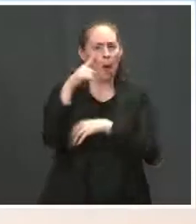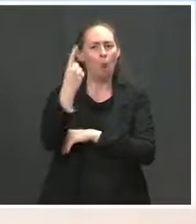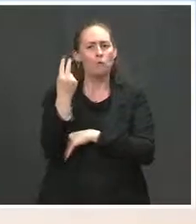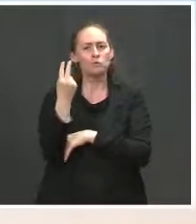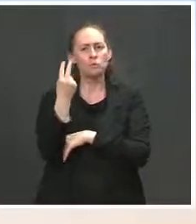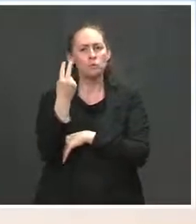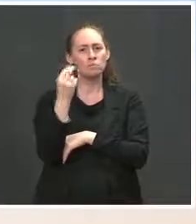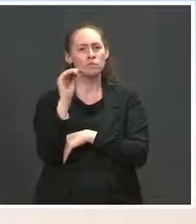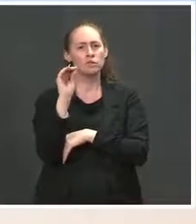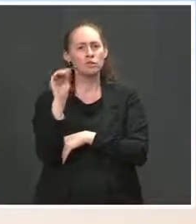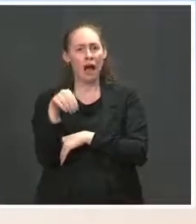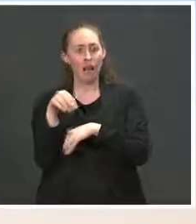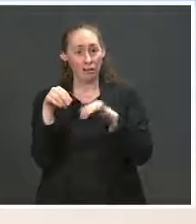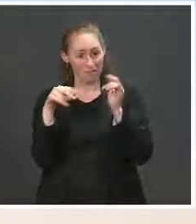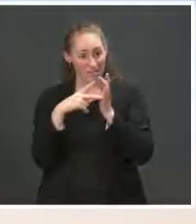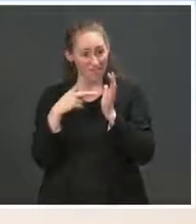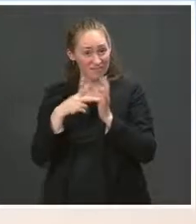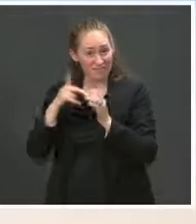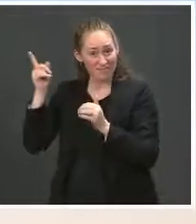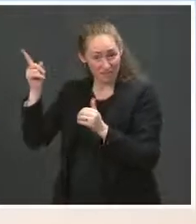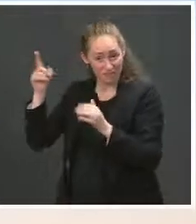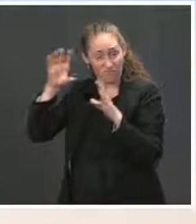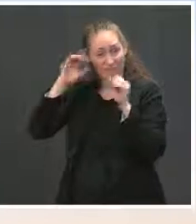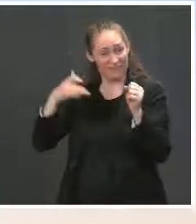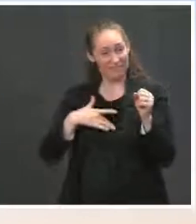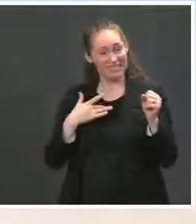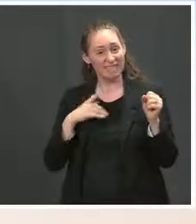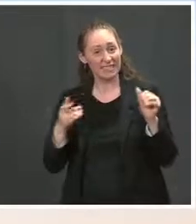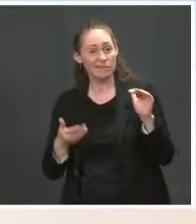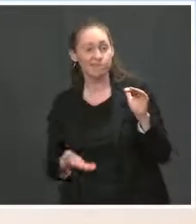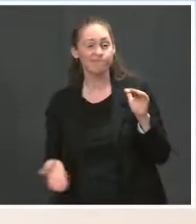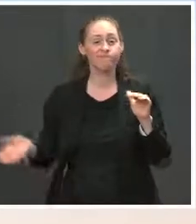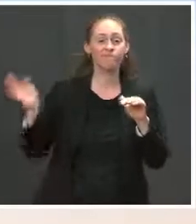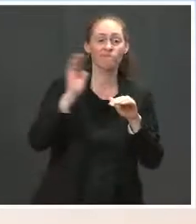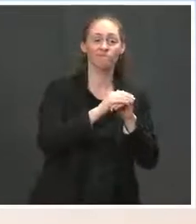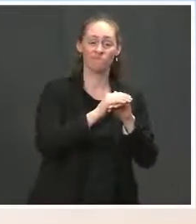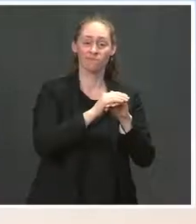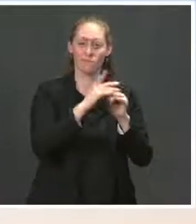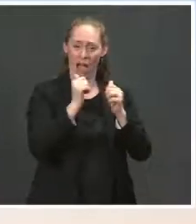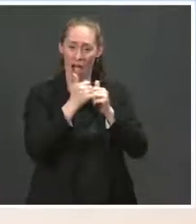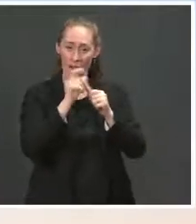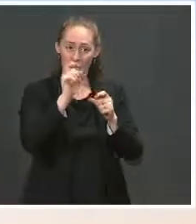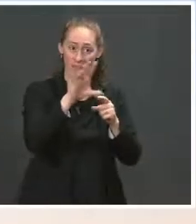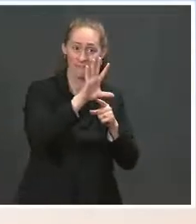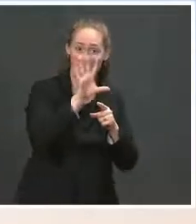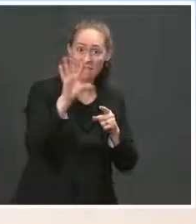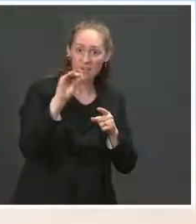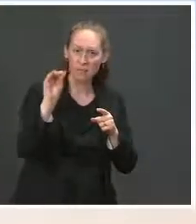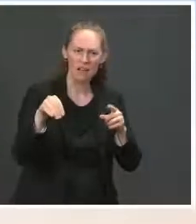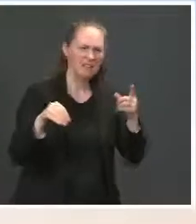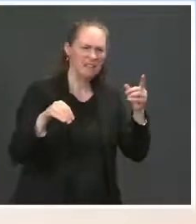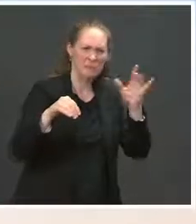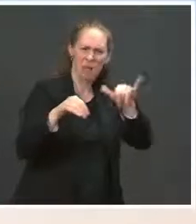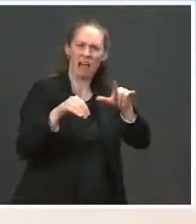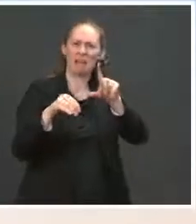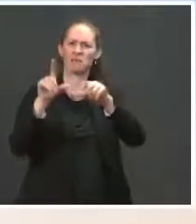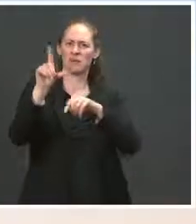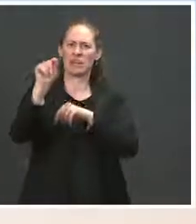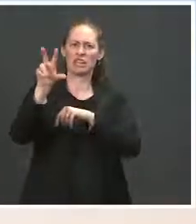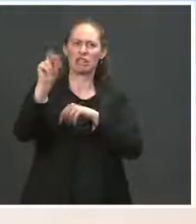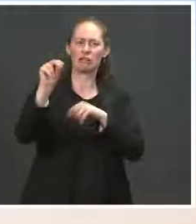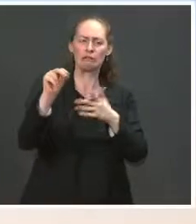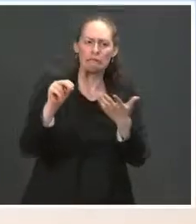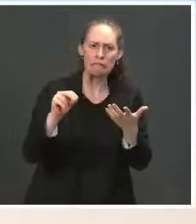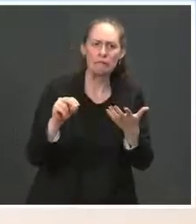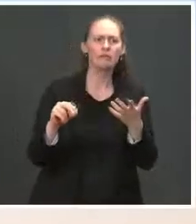agrees with, that they need to be at half of those being electric by 2030? You know, that's not a goal that, that's not a number